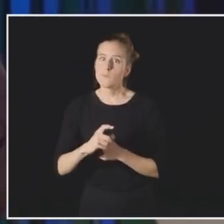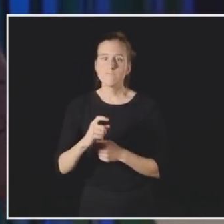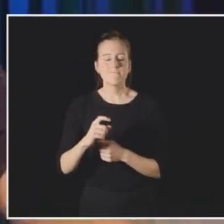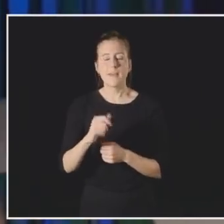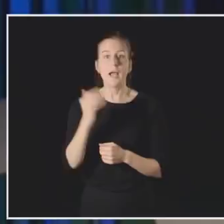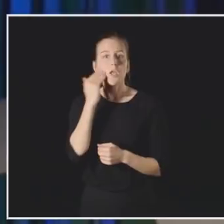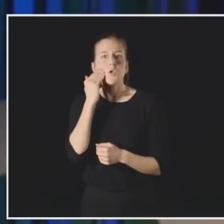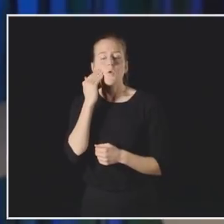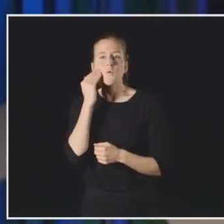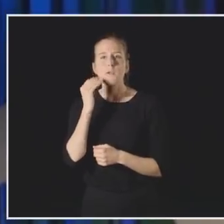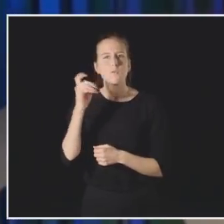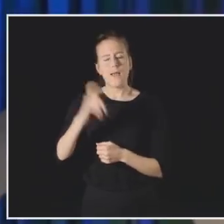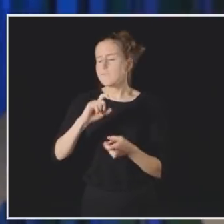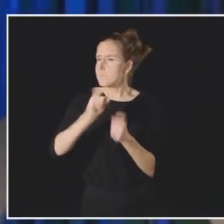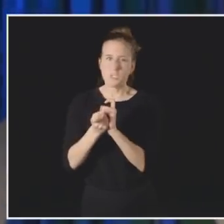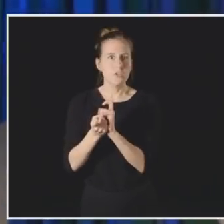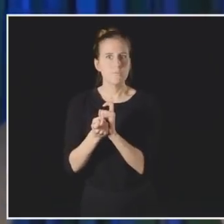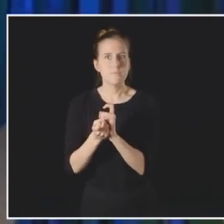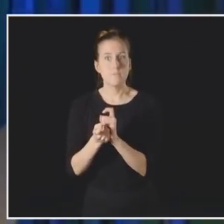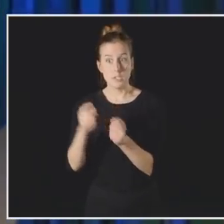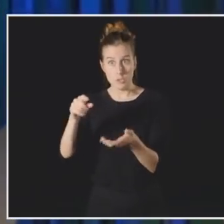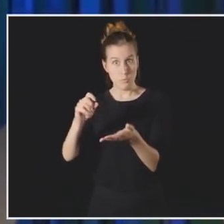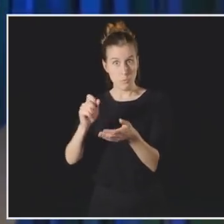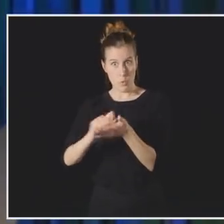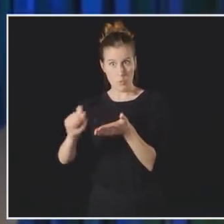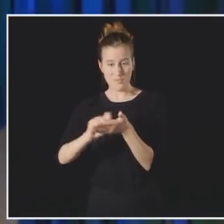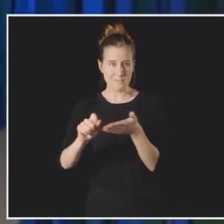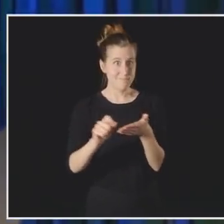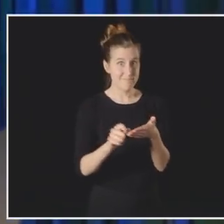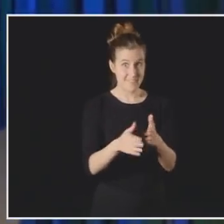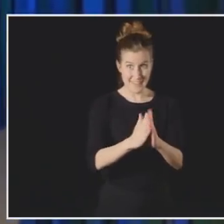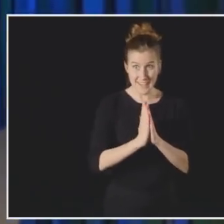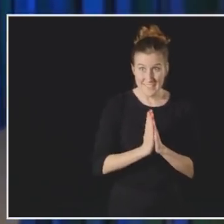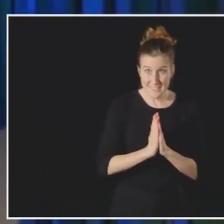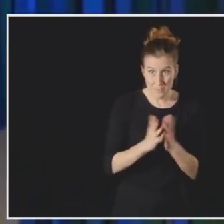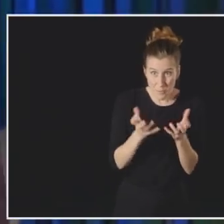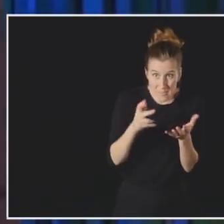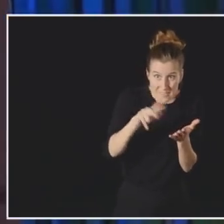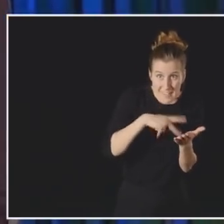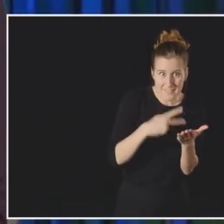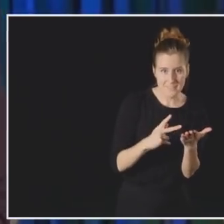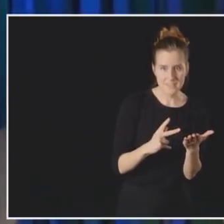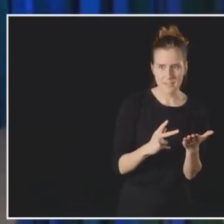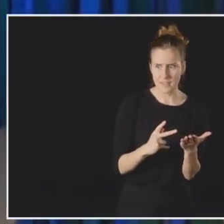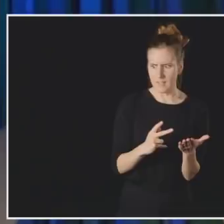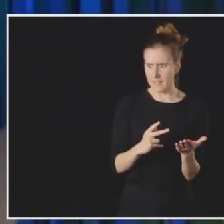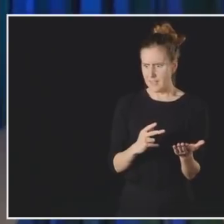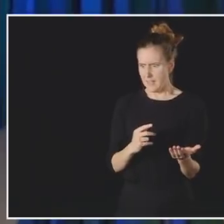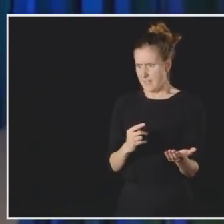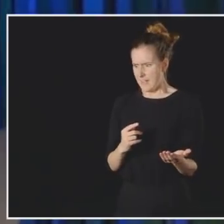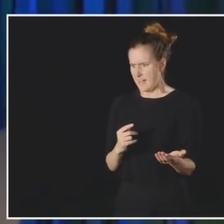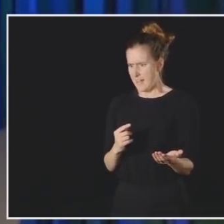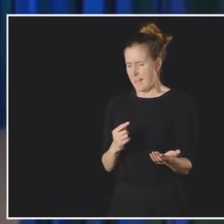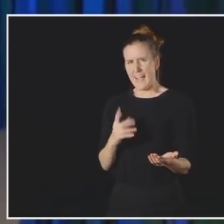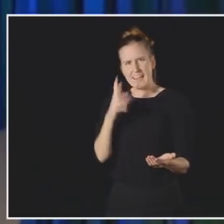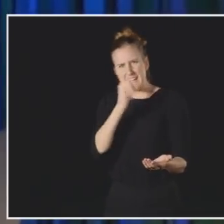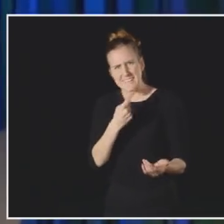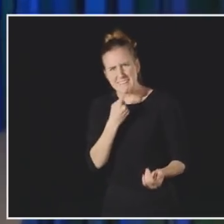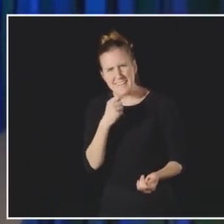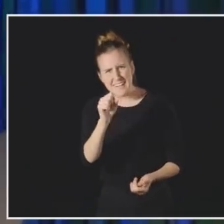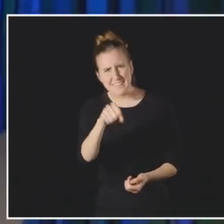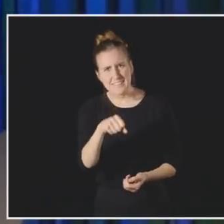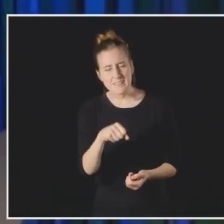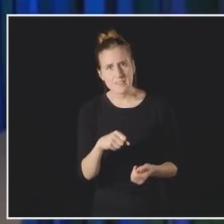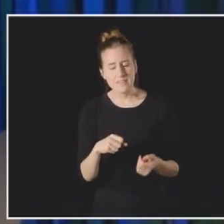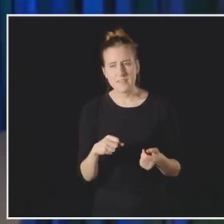something had to change. She wrote, He asked if I wanted to dance. Apparently, I